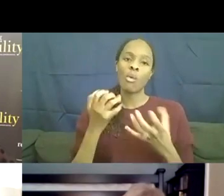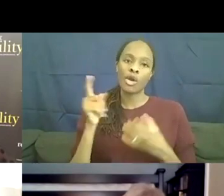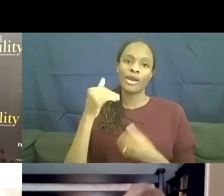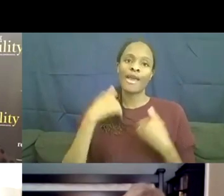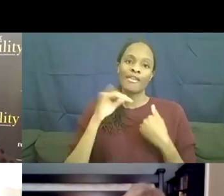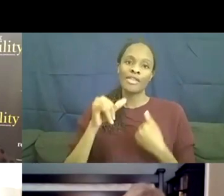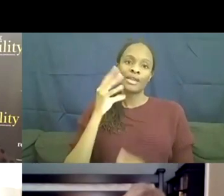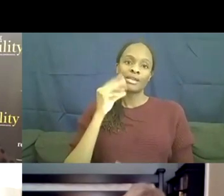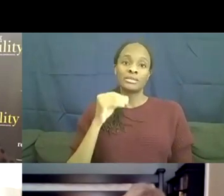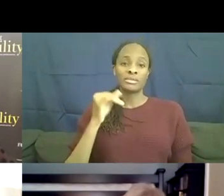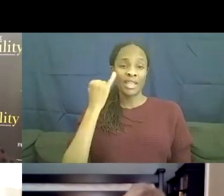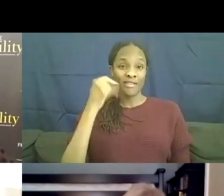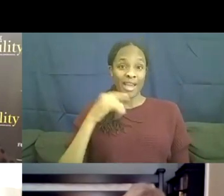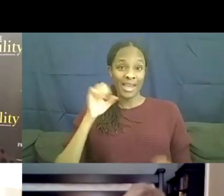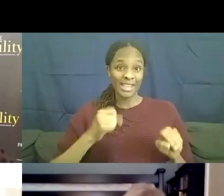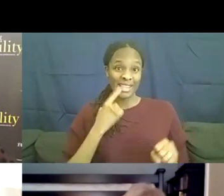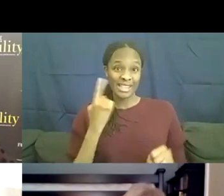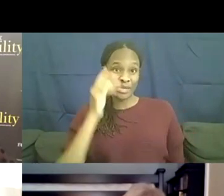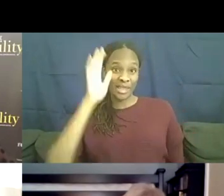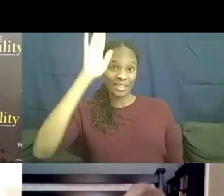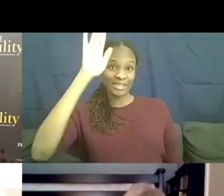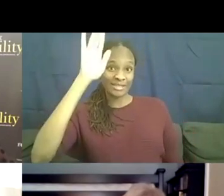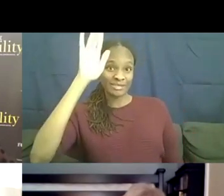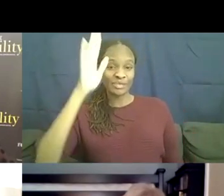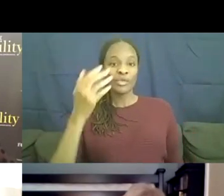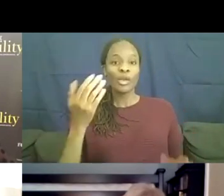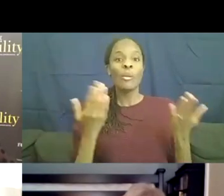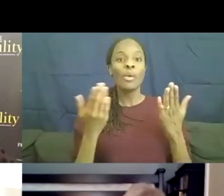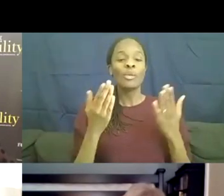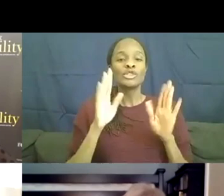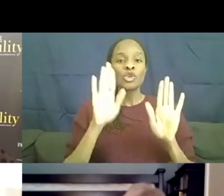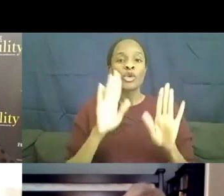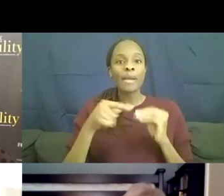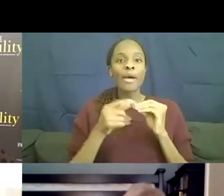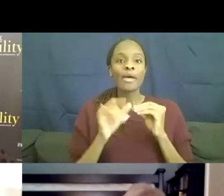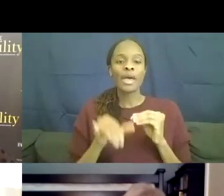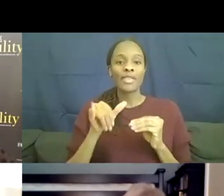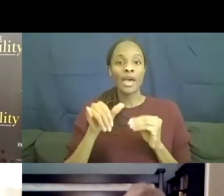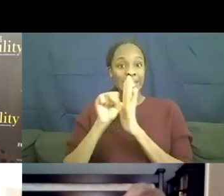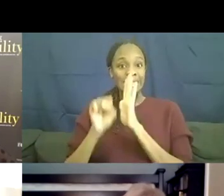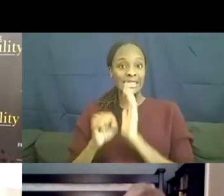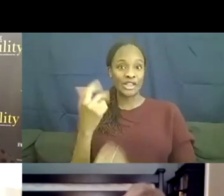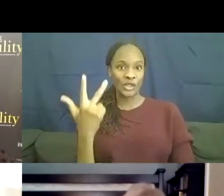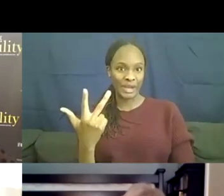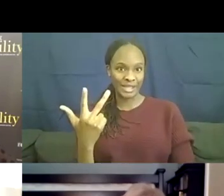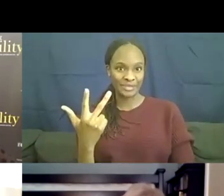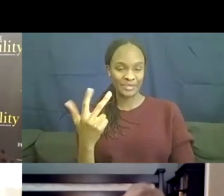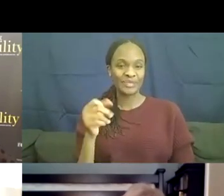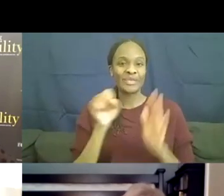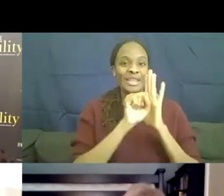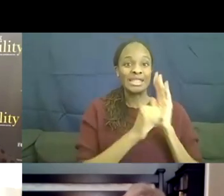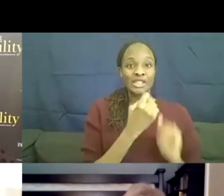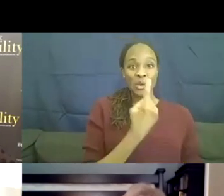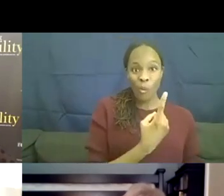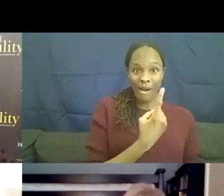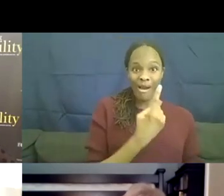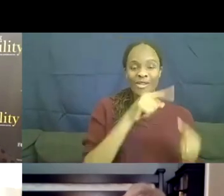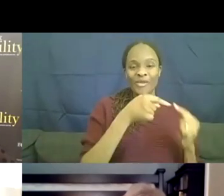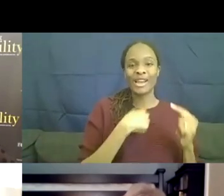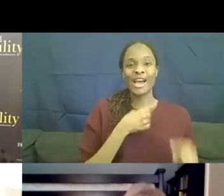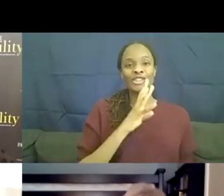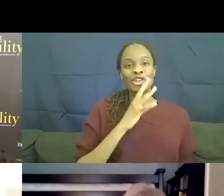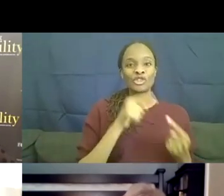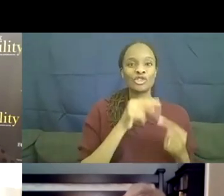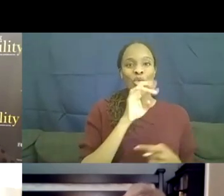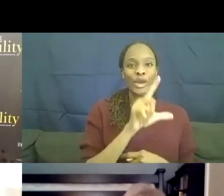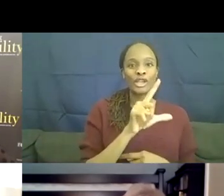If I can chime in for a minute, what was so great about that is, you know, that was season three and season one, when I talked to Rachel about, you know,